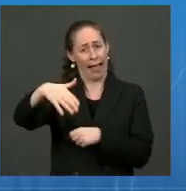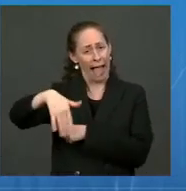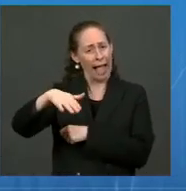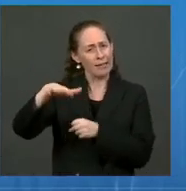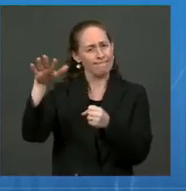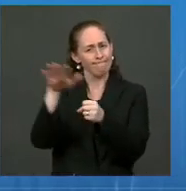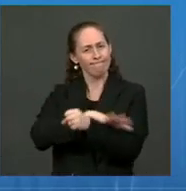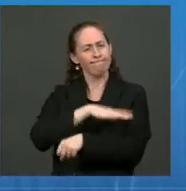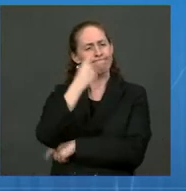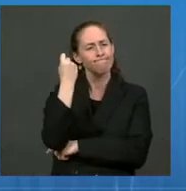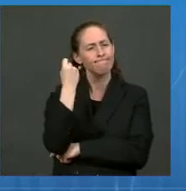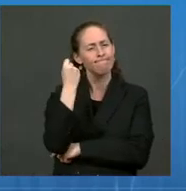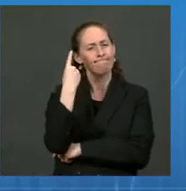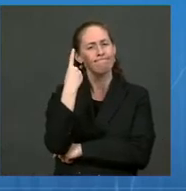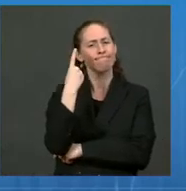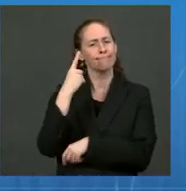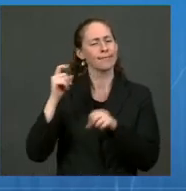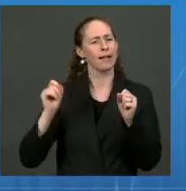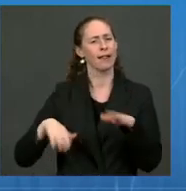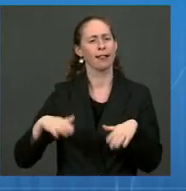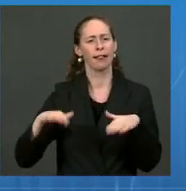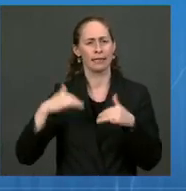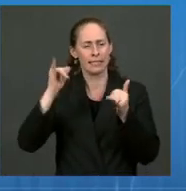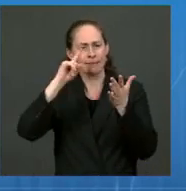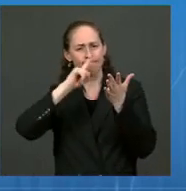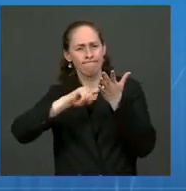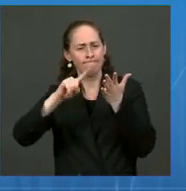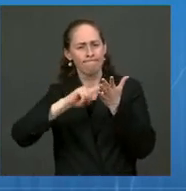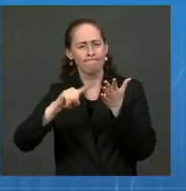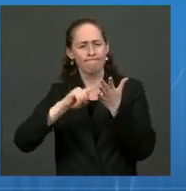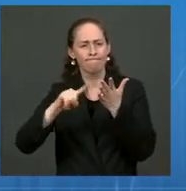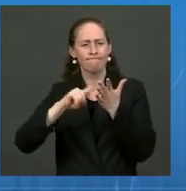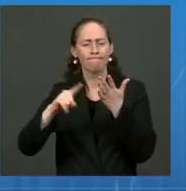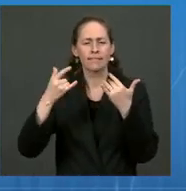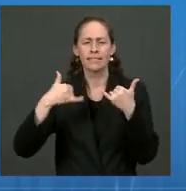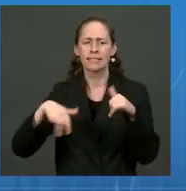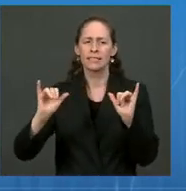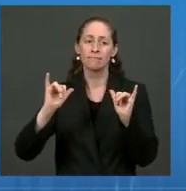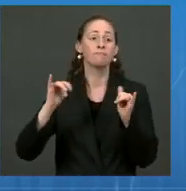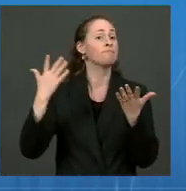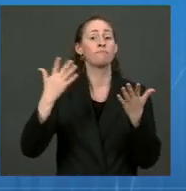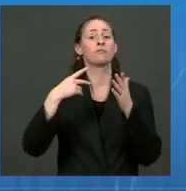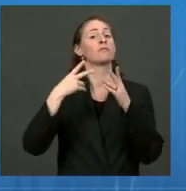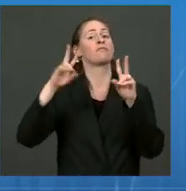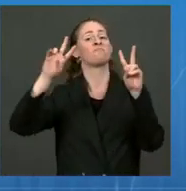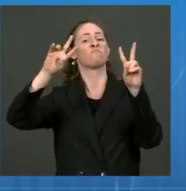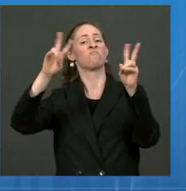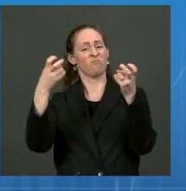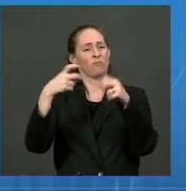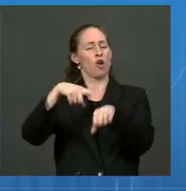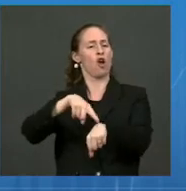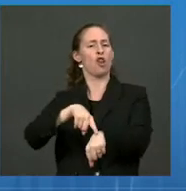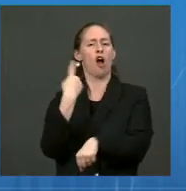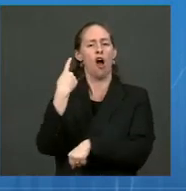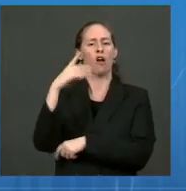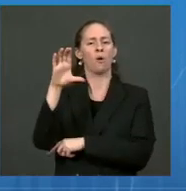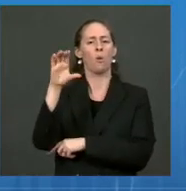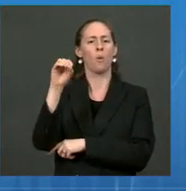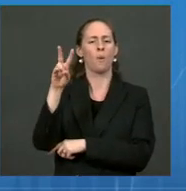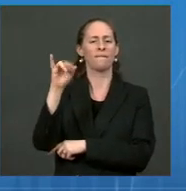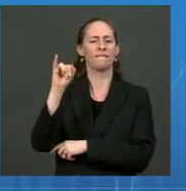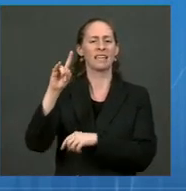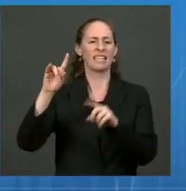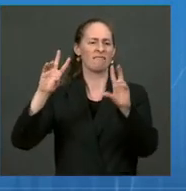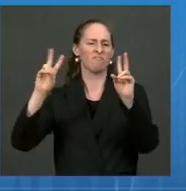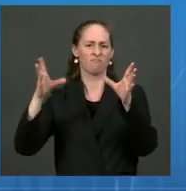readily apparent pathogenic processes. This has been referred to as long COVID. Next slide. And what we